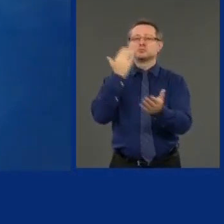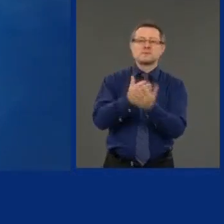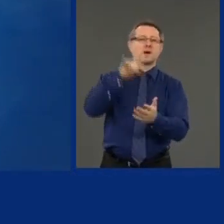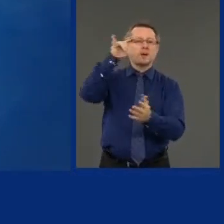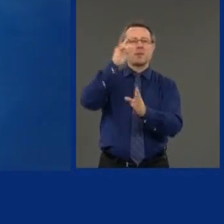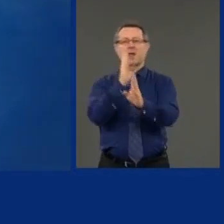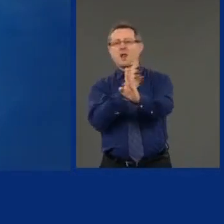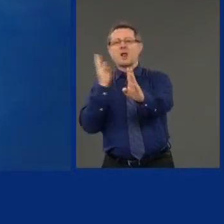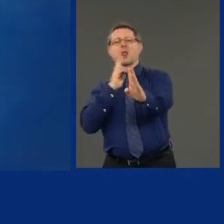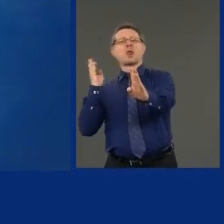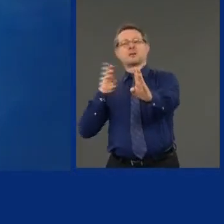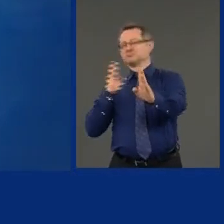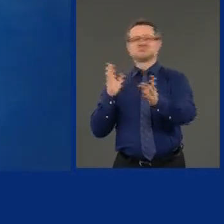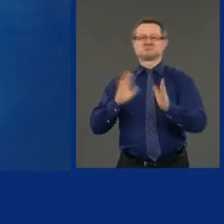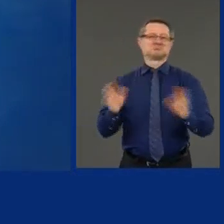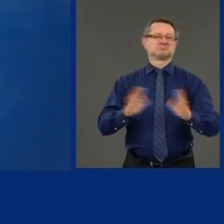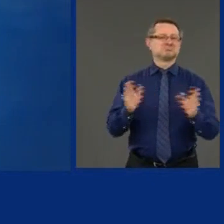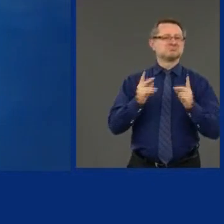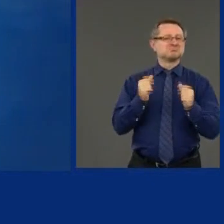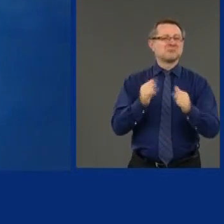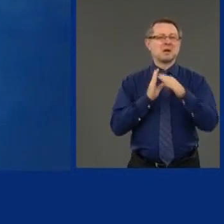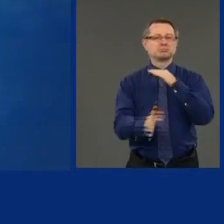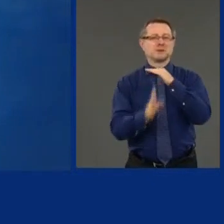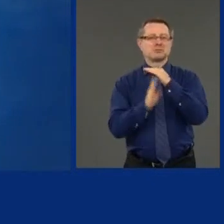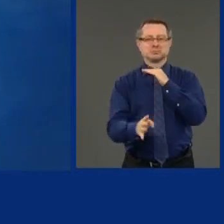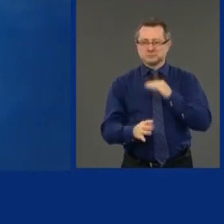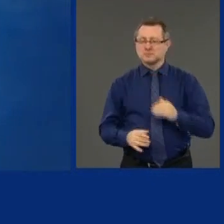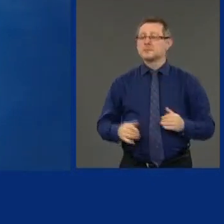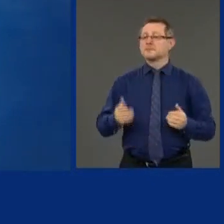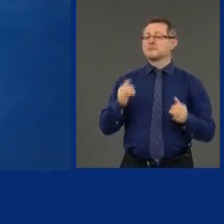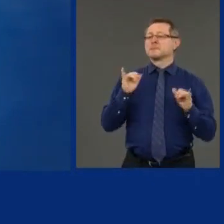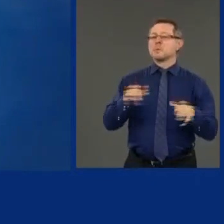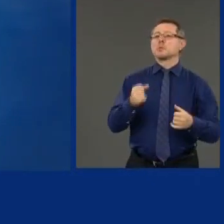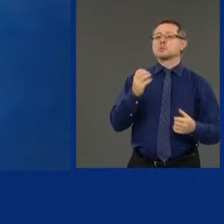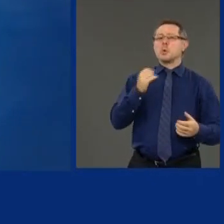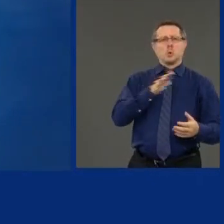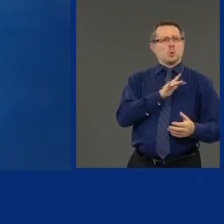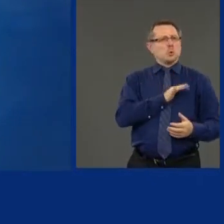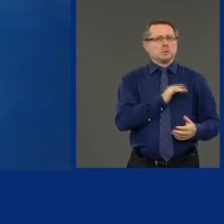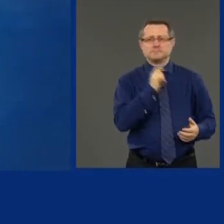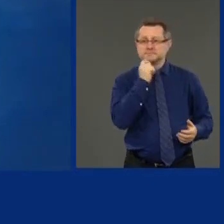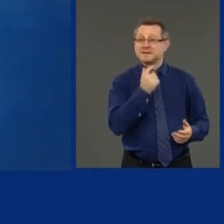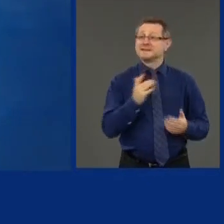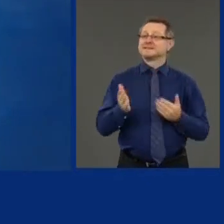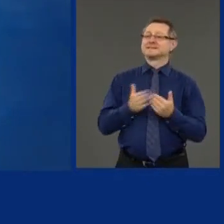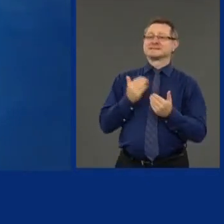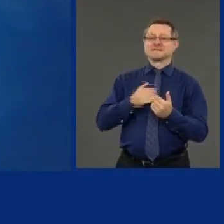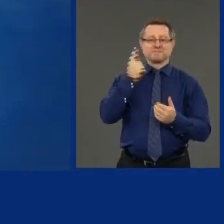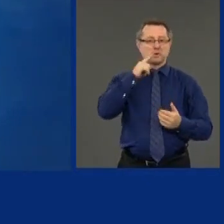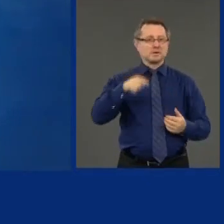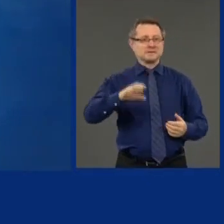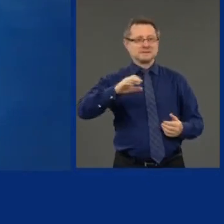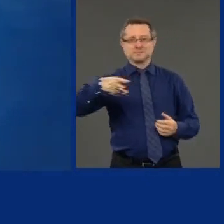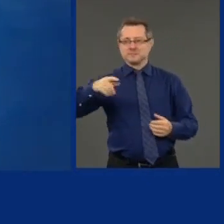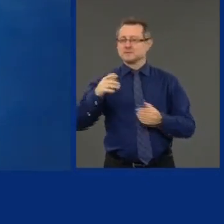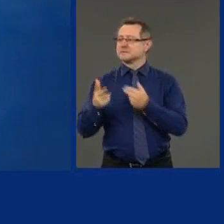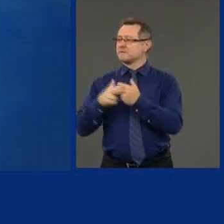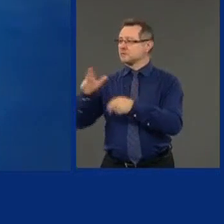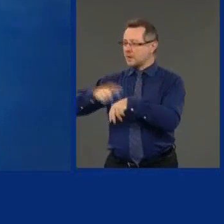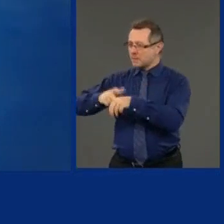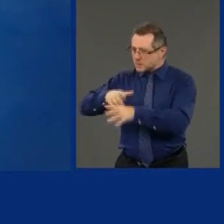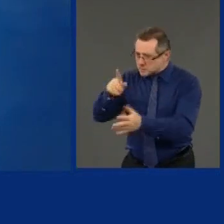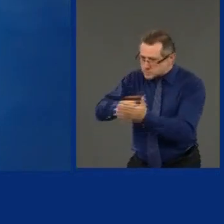check every time you come in. It's better for Customs and Border Patrol because they get a full check.